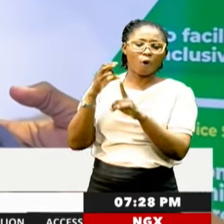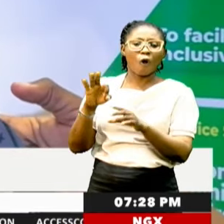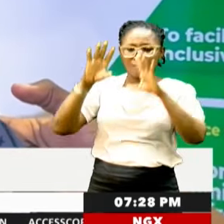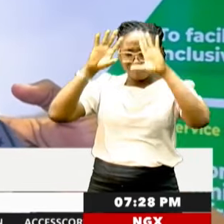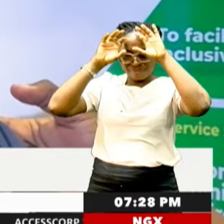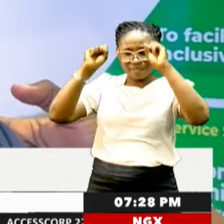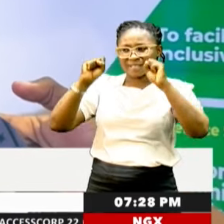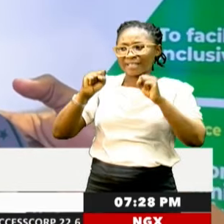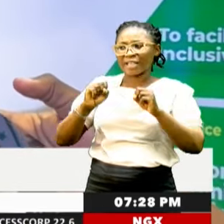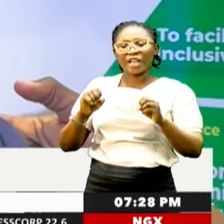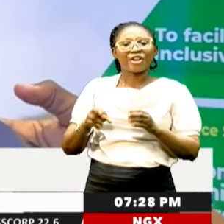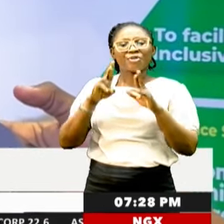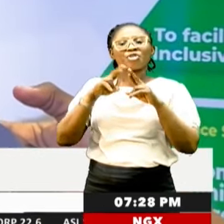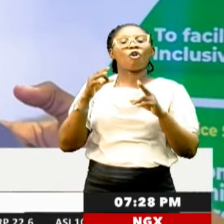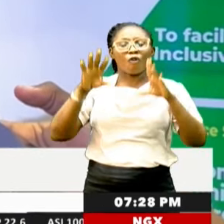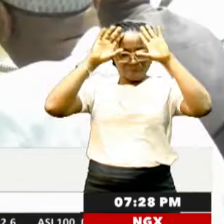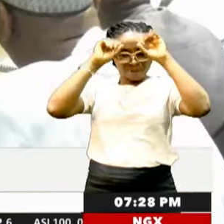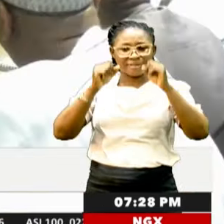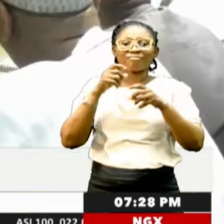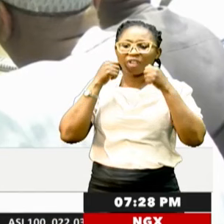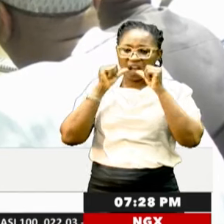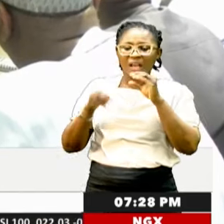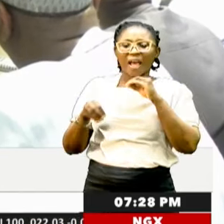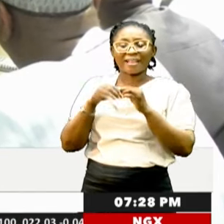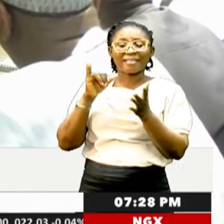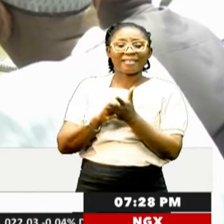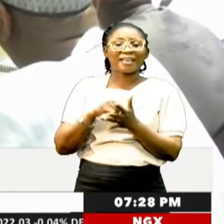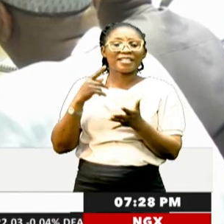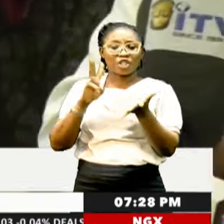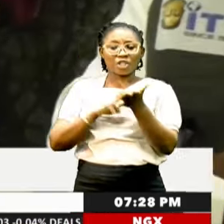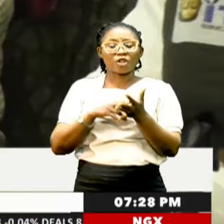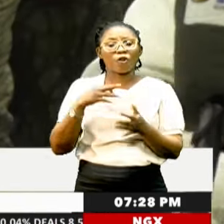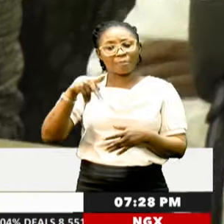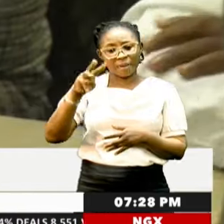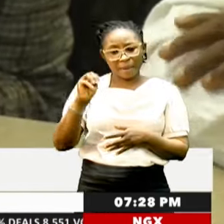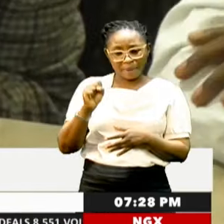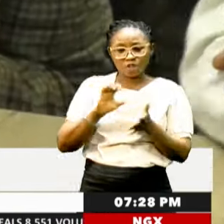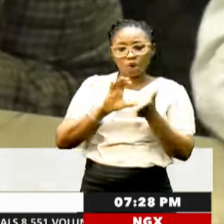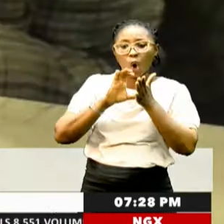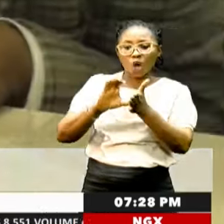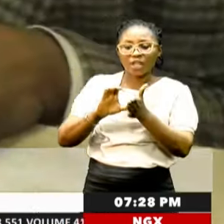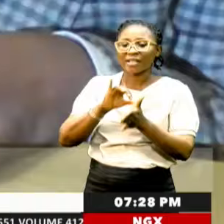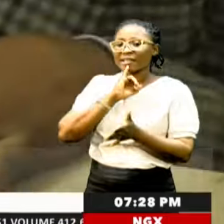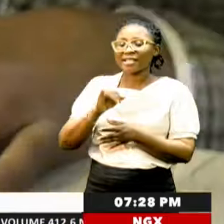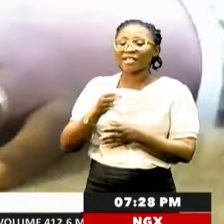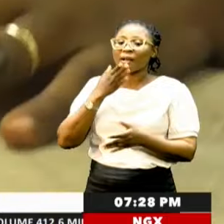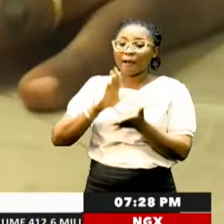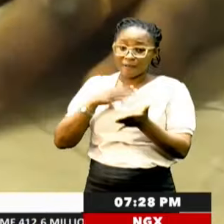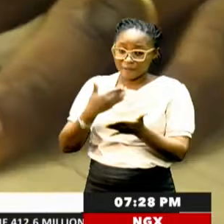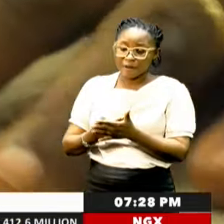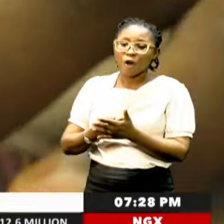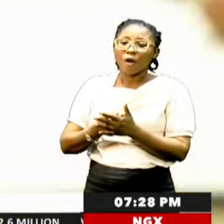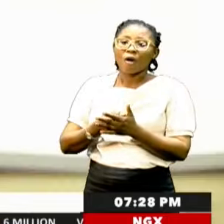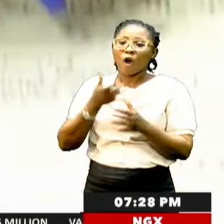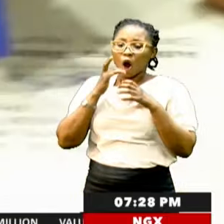President, the delivery of Mr. President is achieved. He added that the signing of the PMS contract is a firm commitment towards